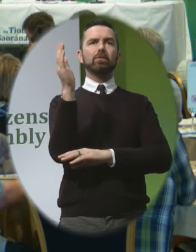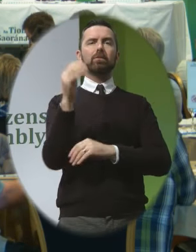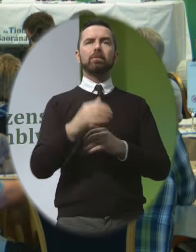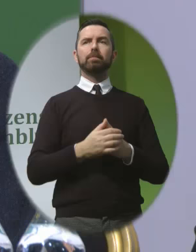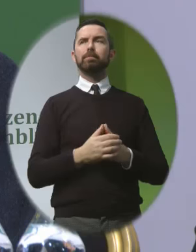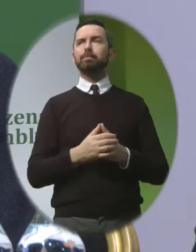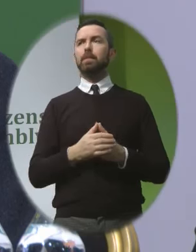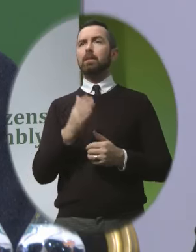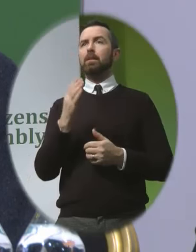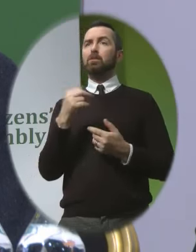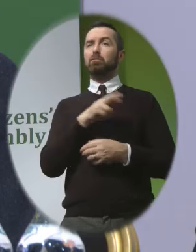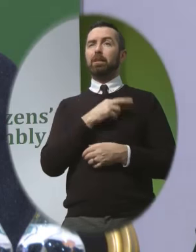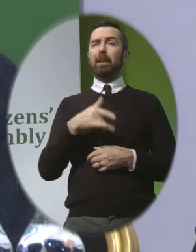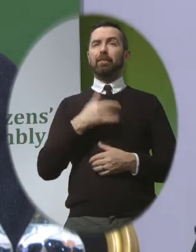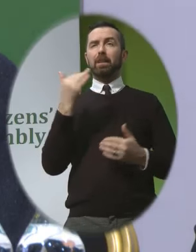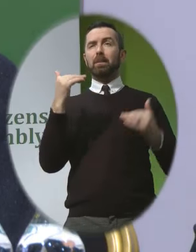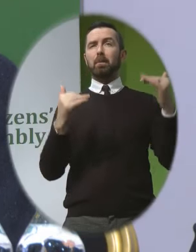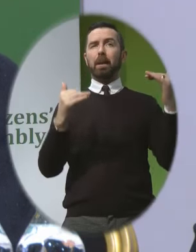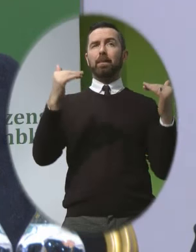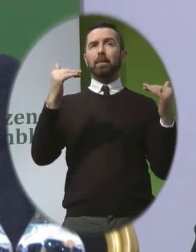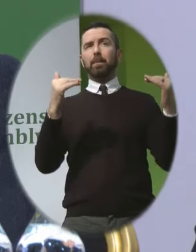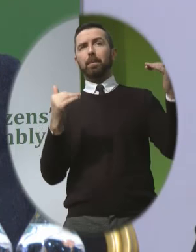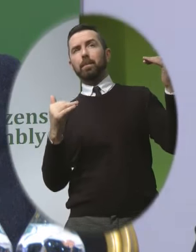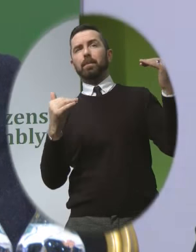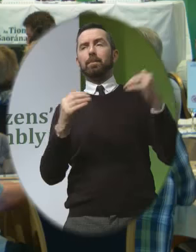Somewhat put in the background at the very least